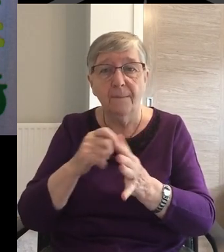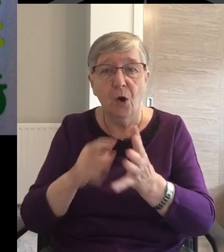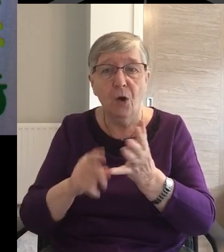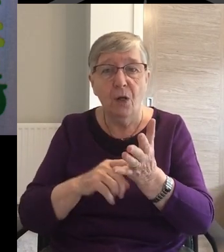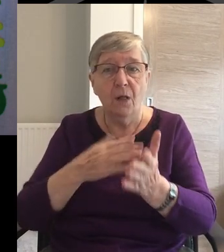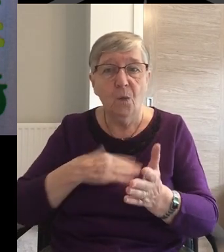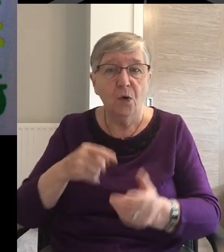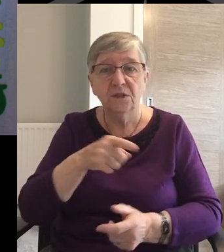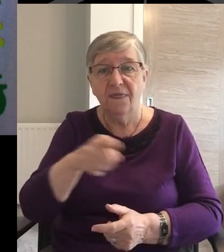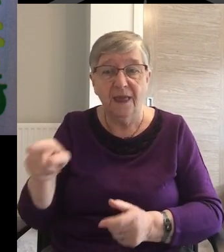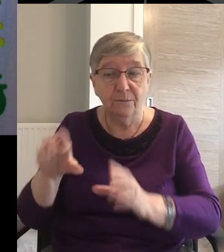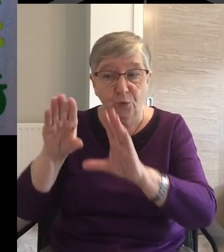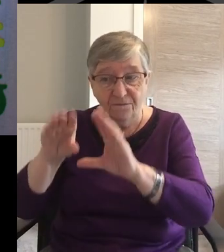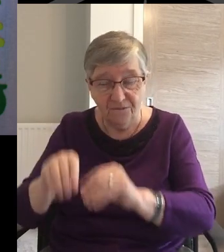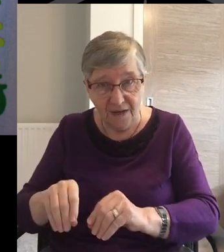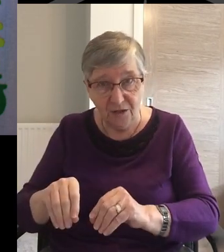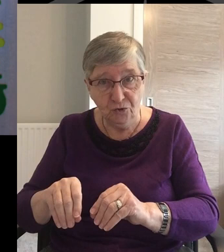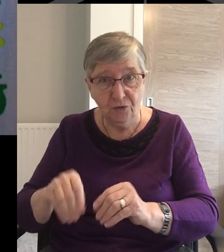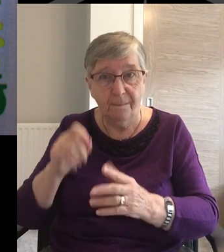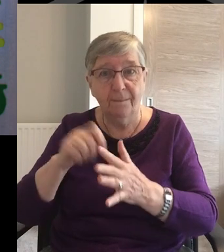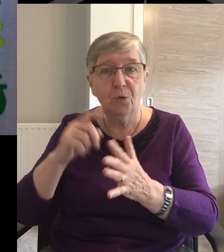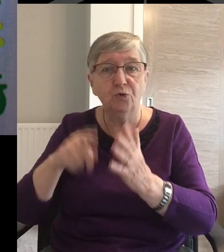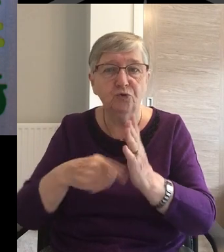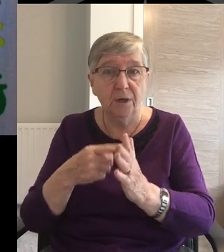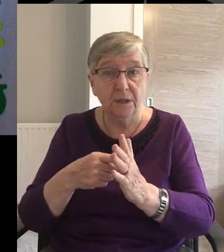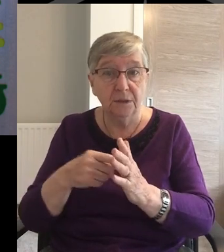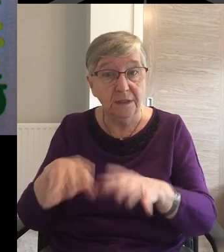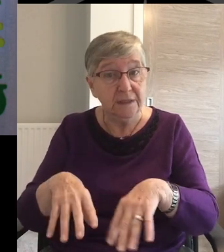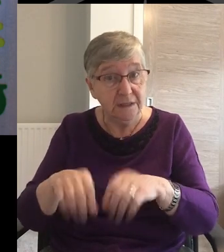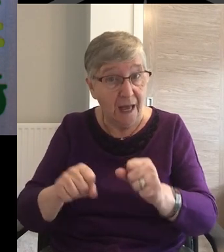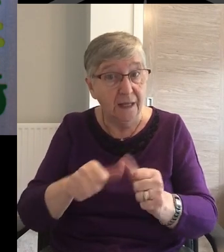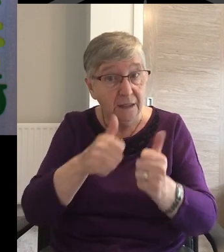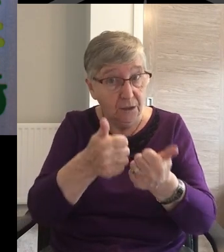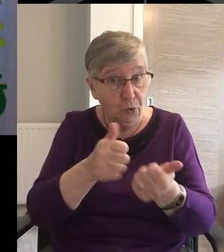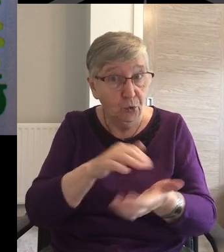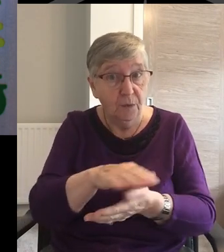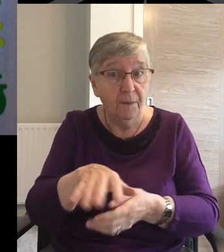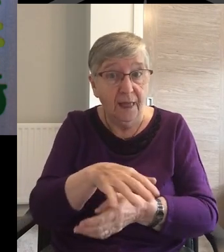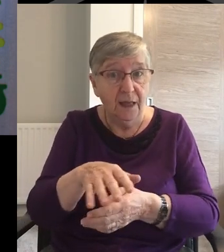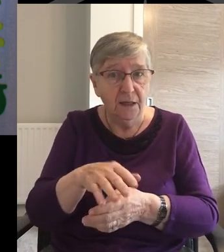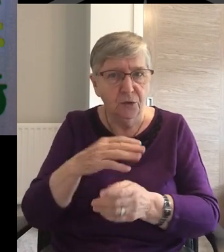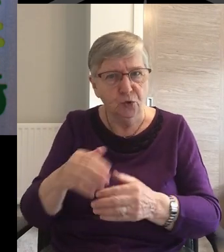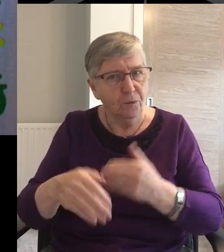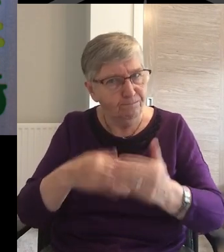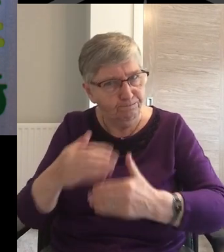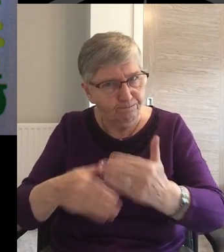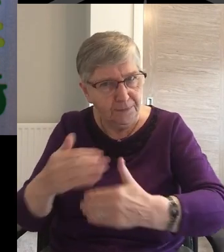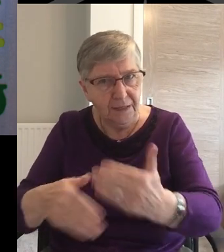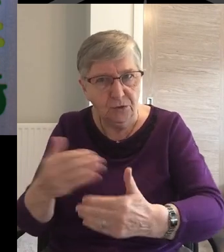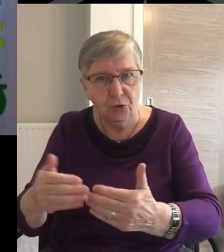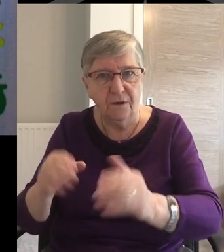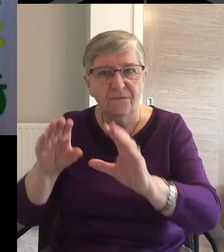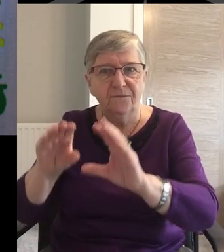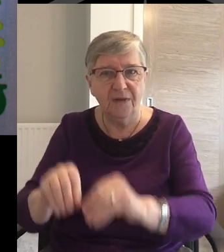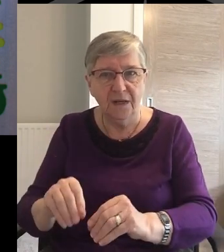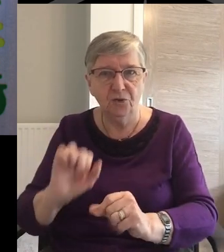what they've started They're starting from a good base So press on to finish the task